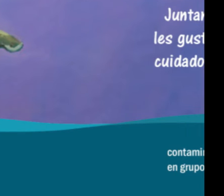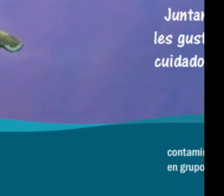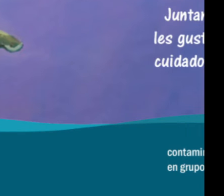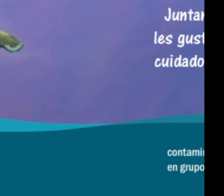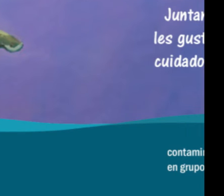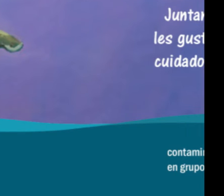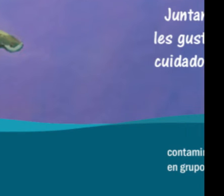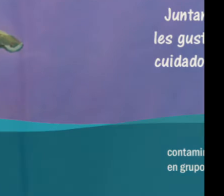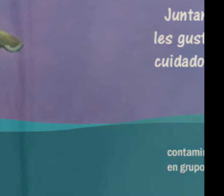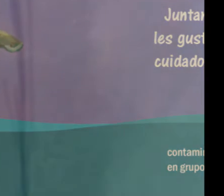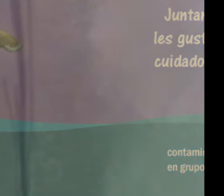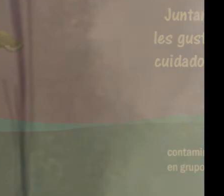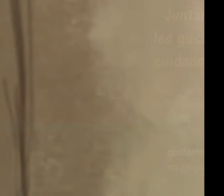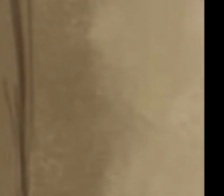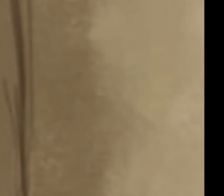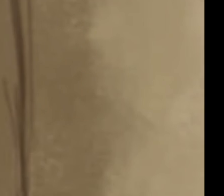of people.